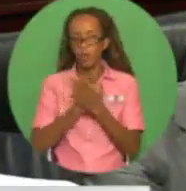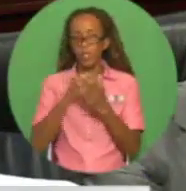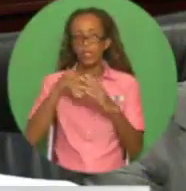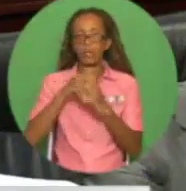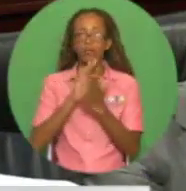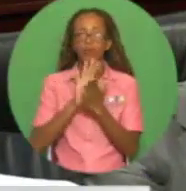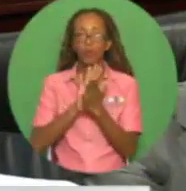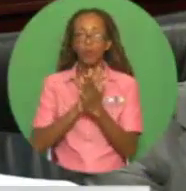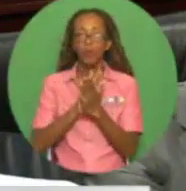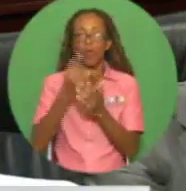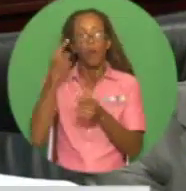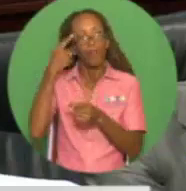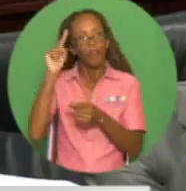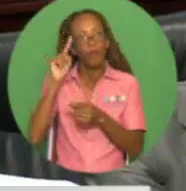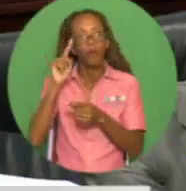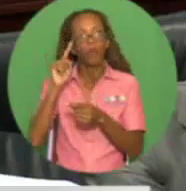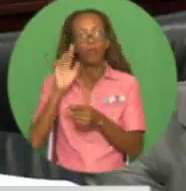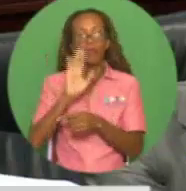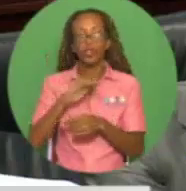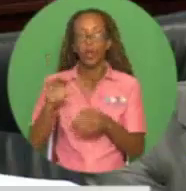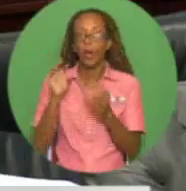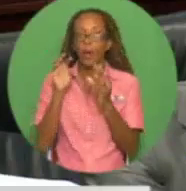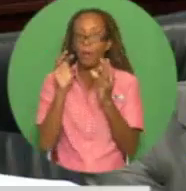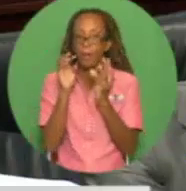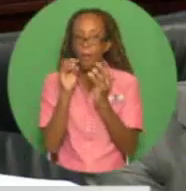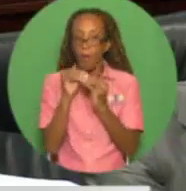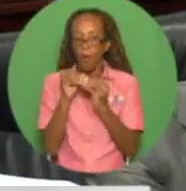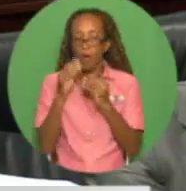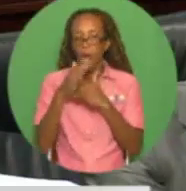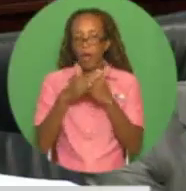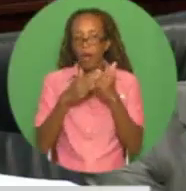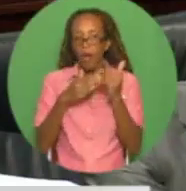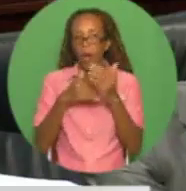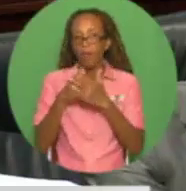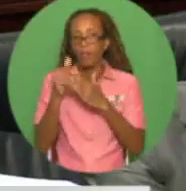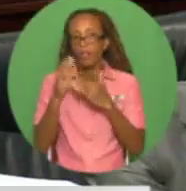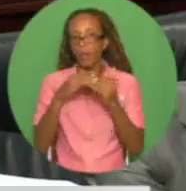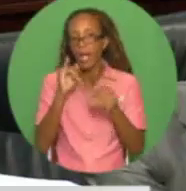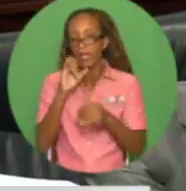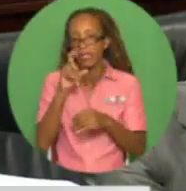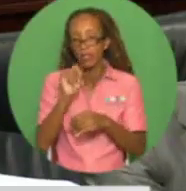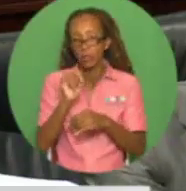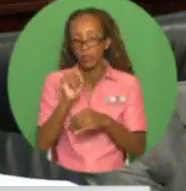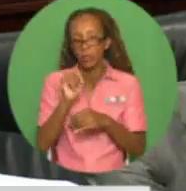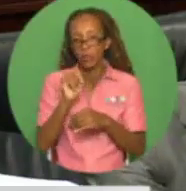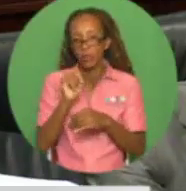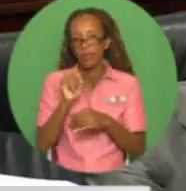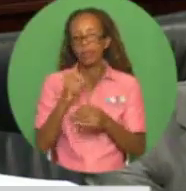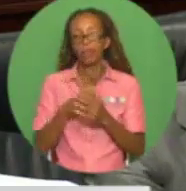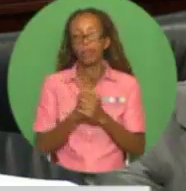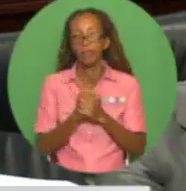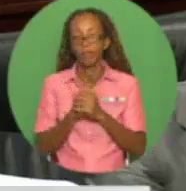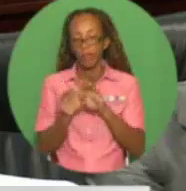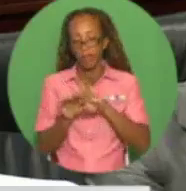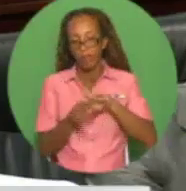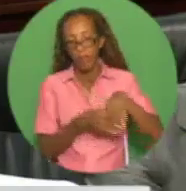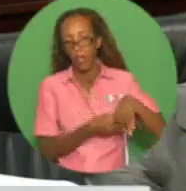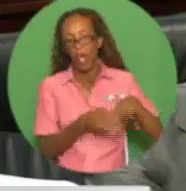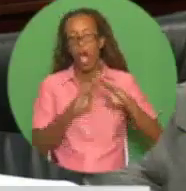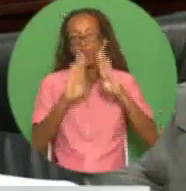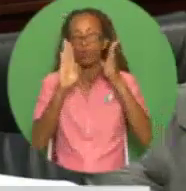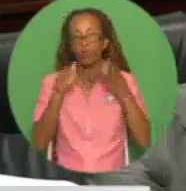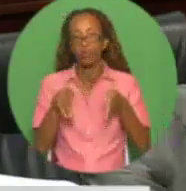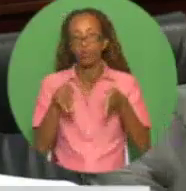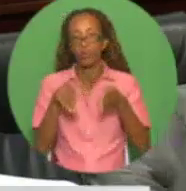laying the platform for the full integration of our citizens into the new digital economy. Housing. Madam Speaker,